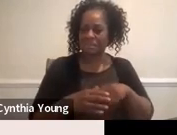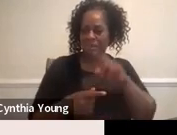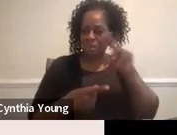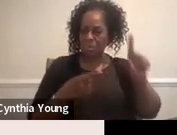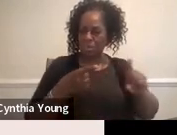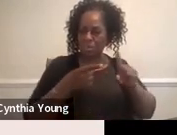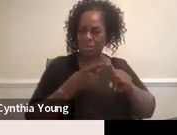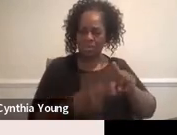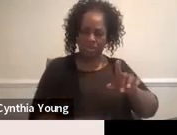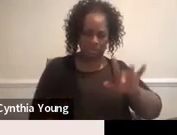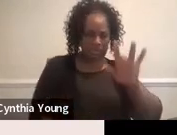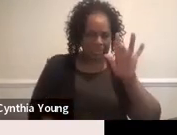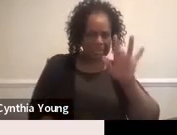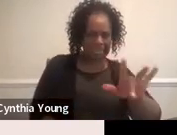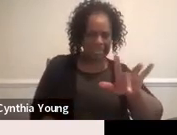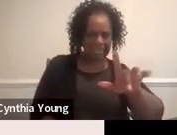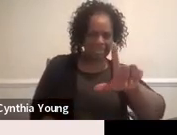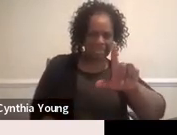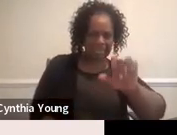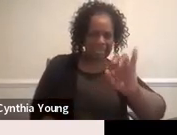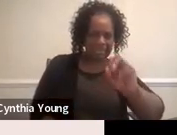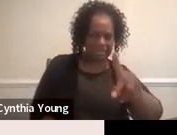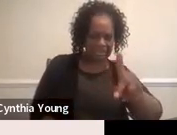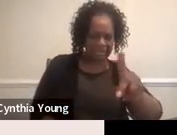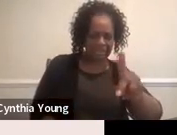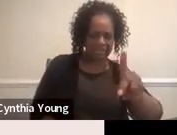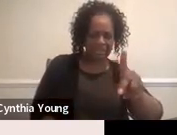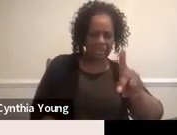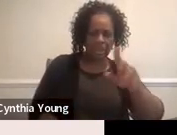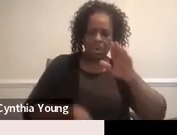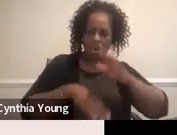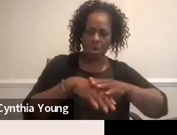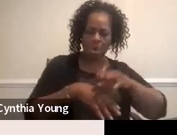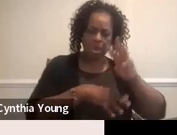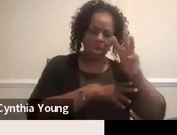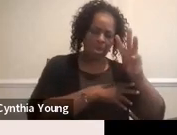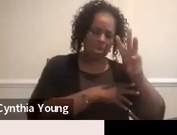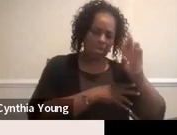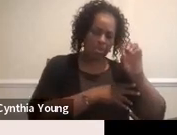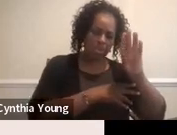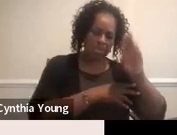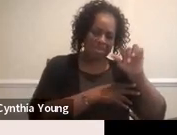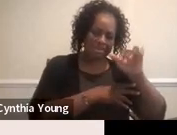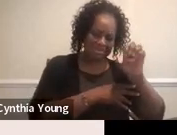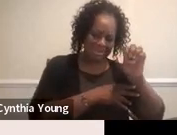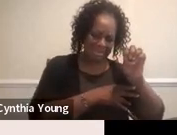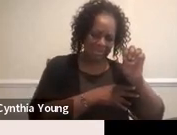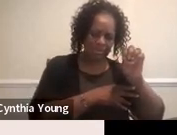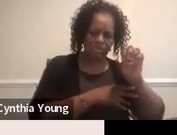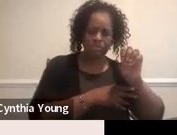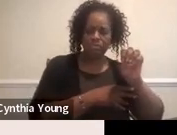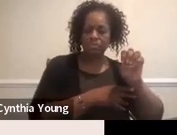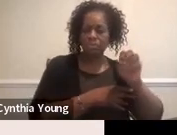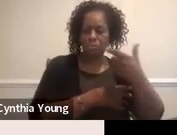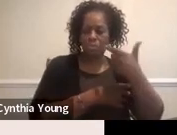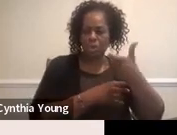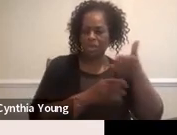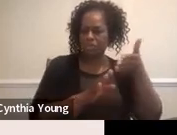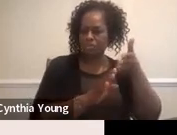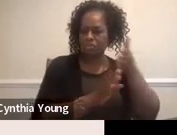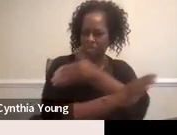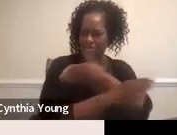you click on the link, um, on the website to watch previous, um,